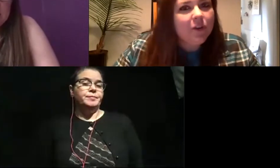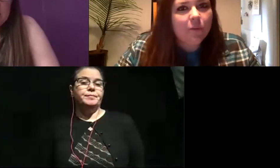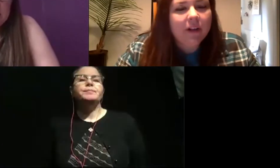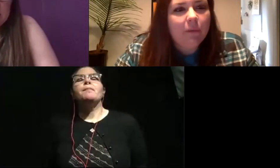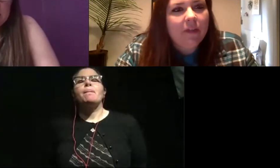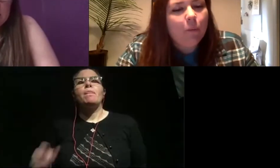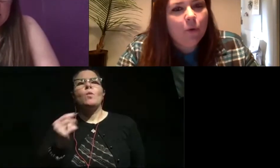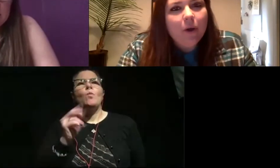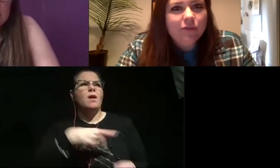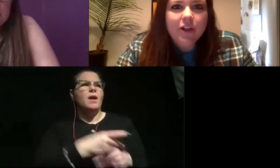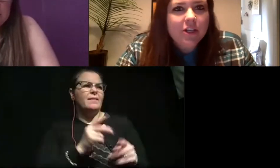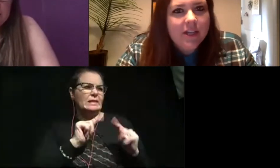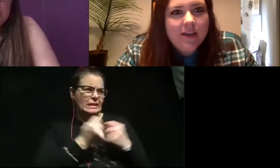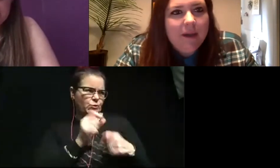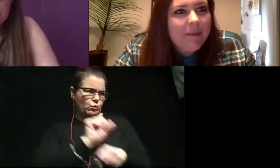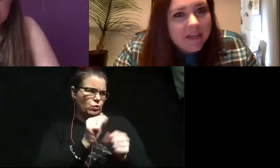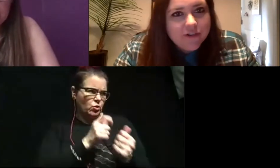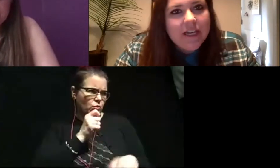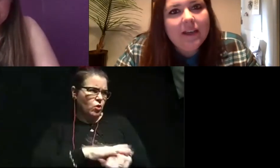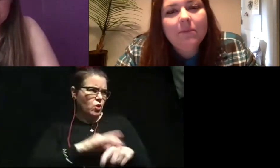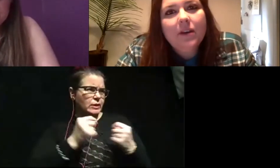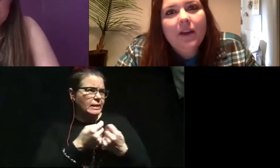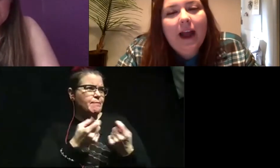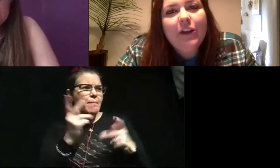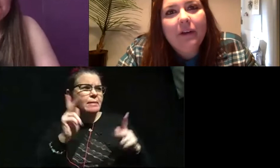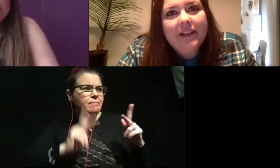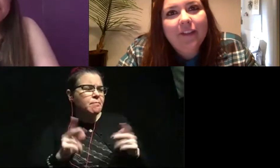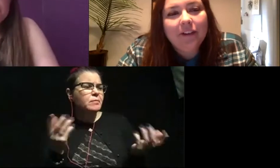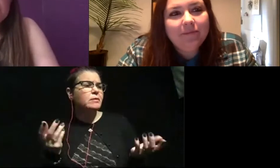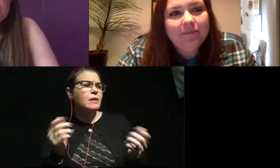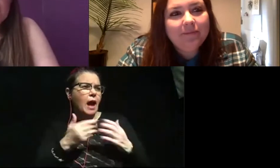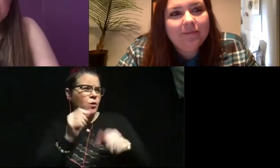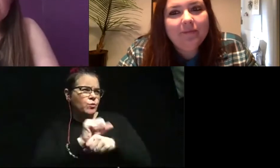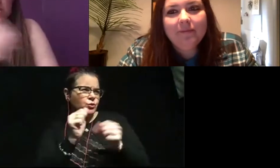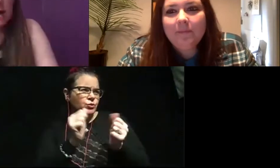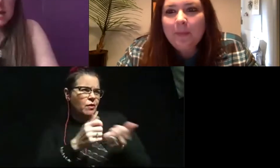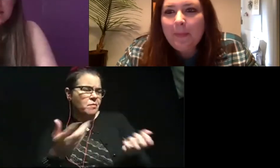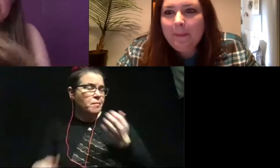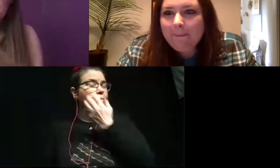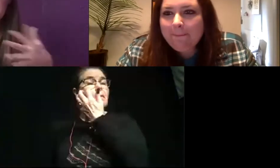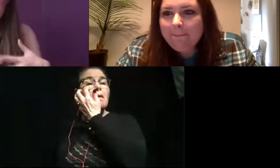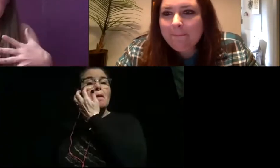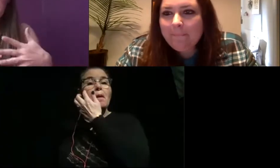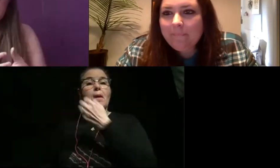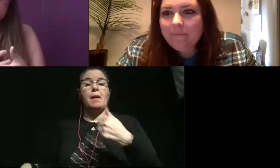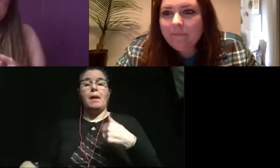of team are you working with? Like who's on your team? How big is your team? And how do you work together? So I am a brand new faculty member